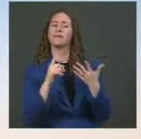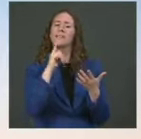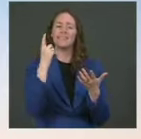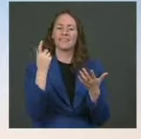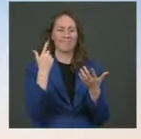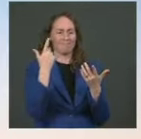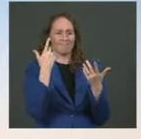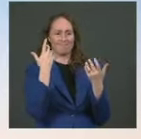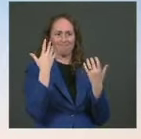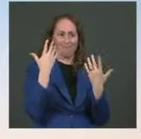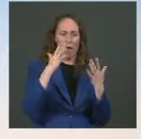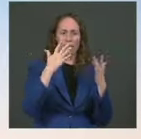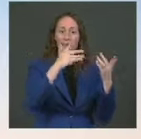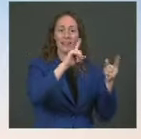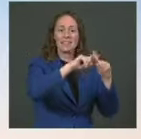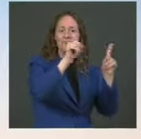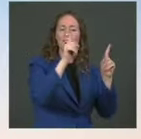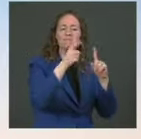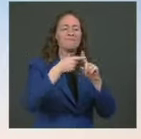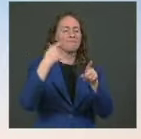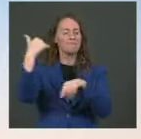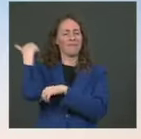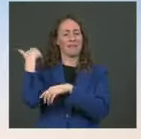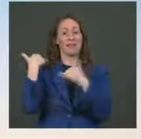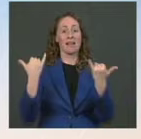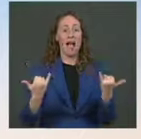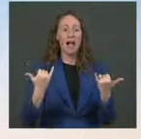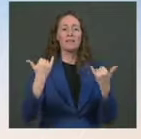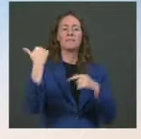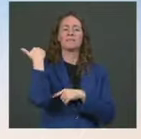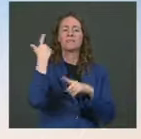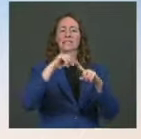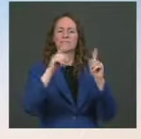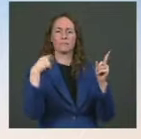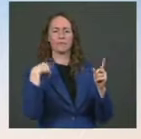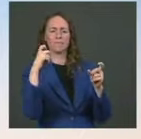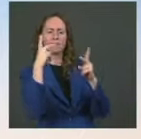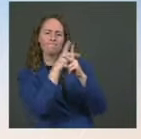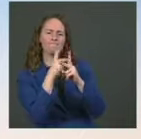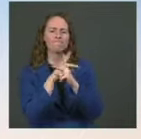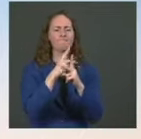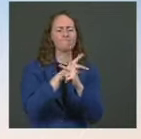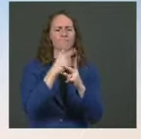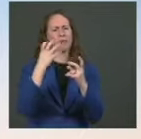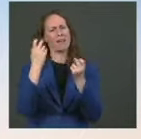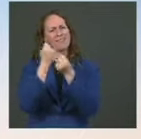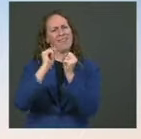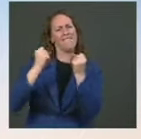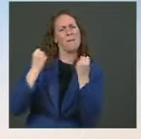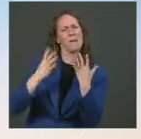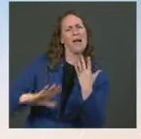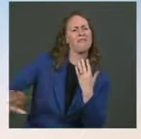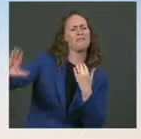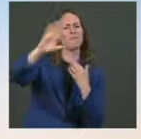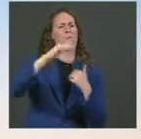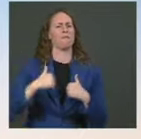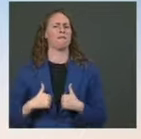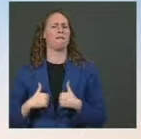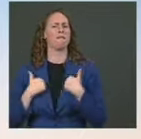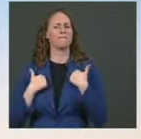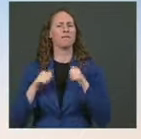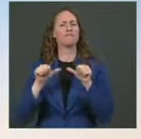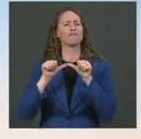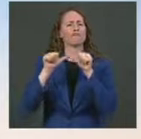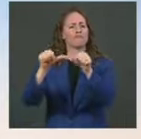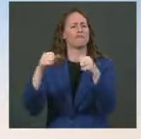several months, and it's only natural that we continue to look for more ways to save lives, given we're at the point where clearly we're in the most vaccine